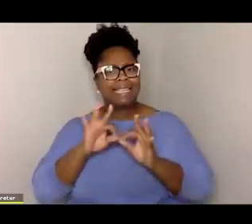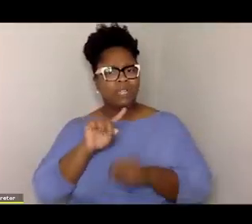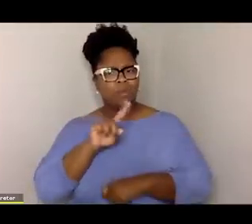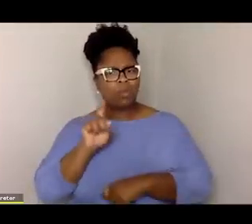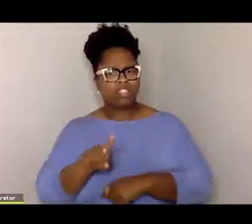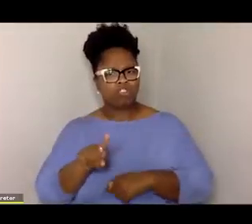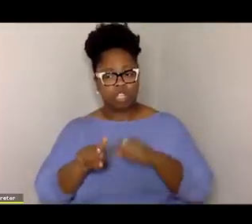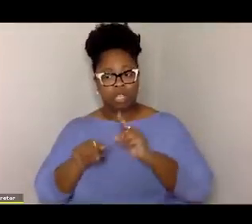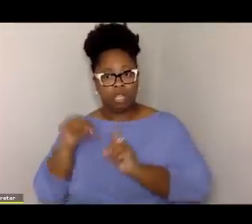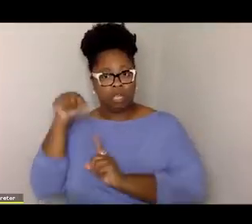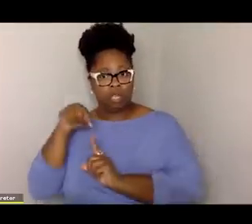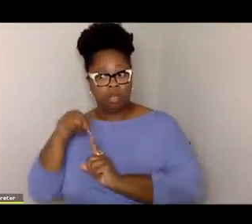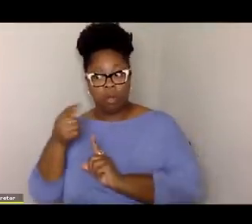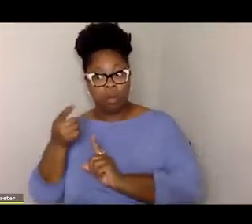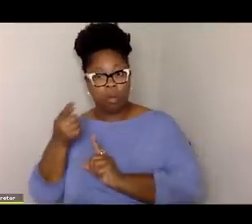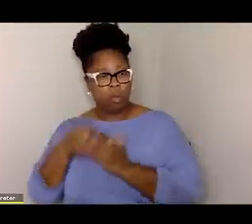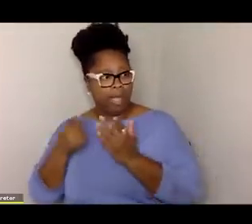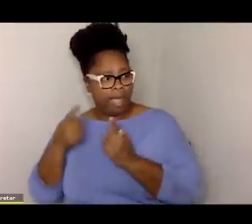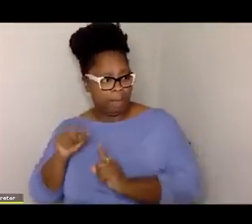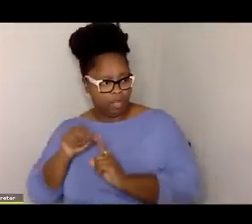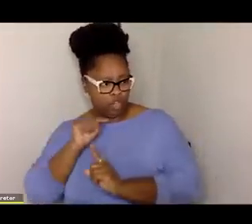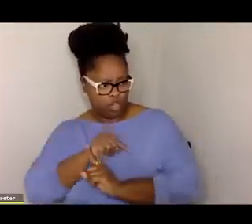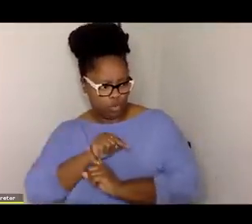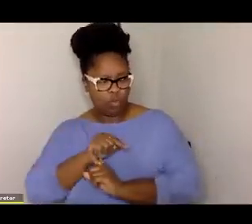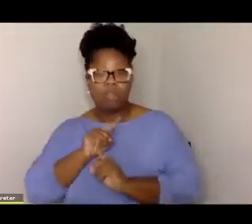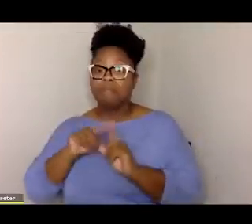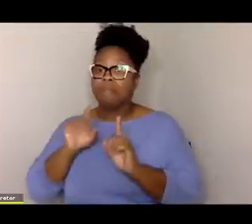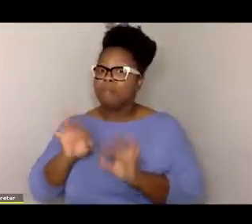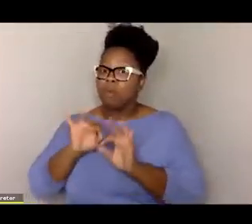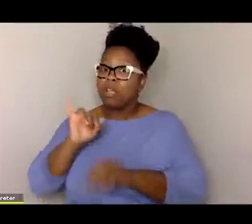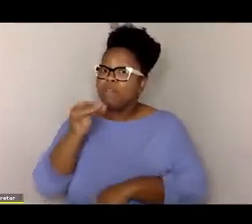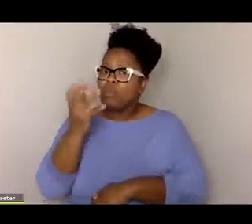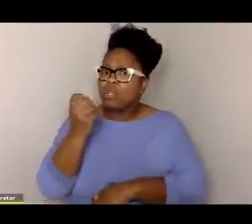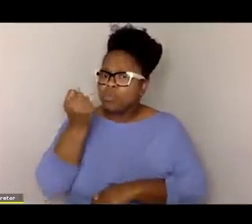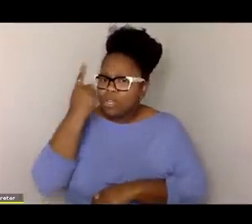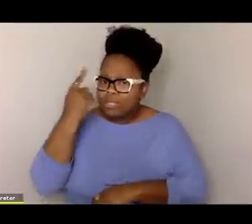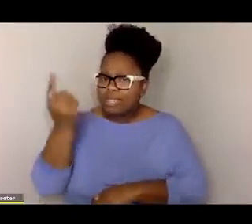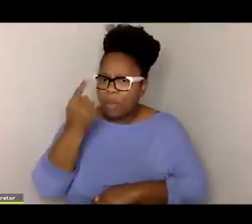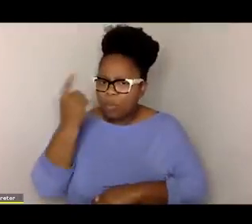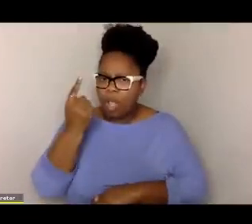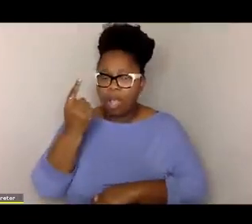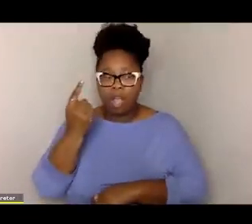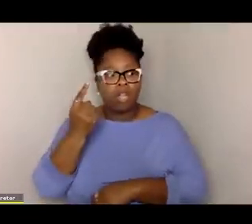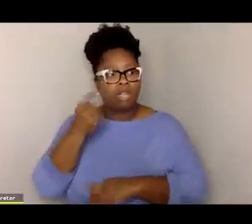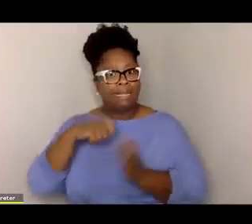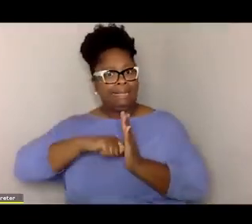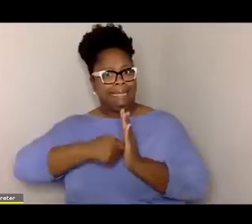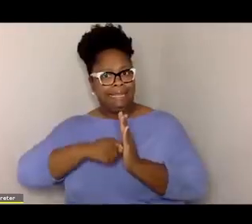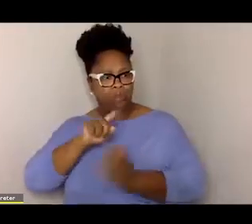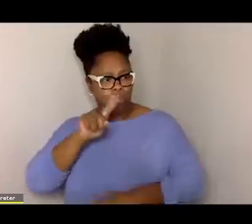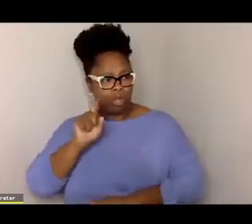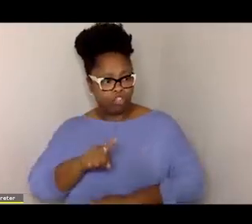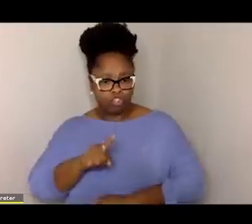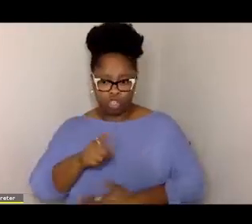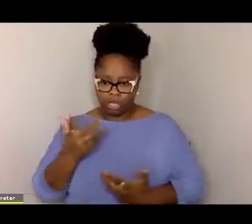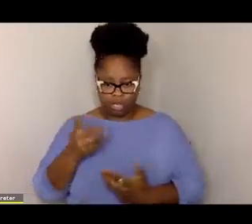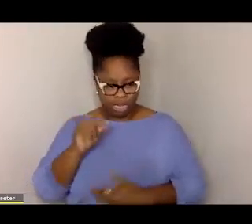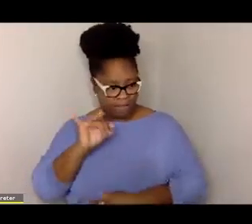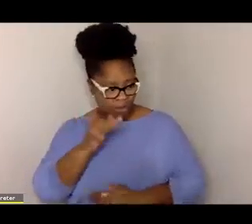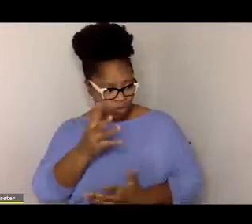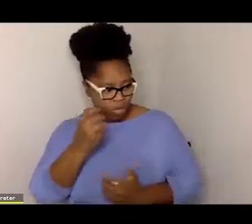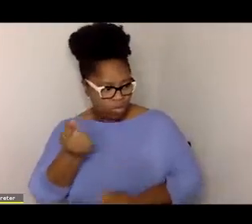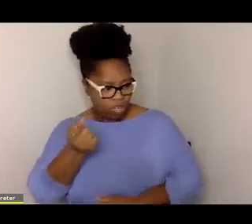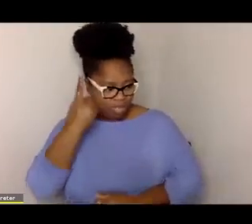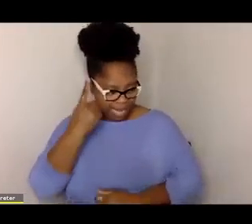is not only is what happened to you, the key question is if you want to understand someone, it's, it's the key question